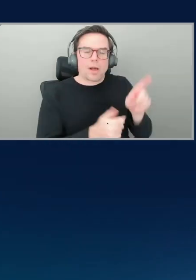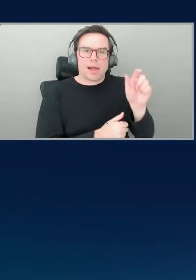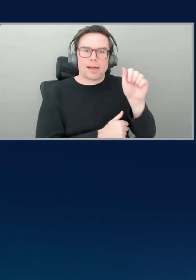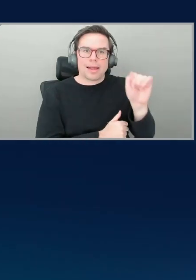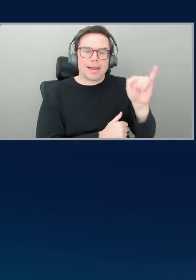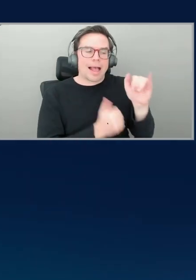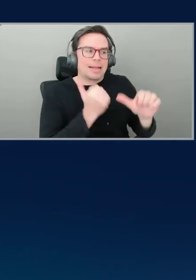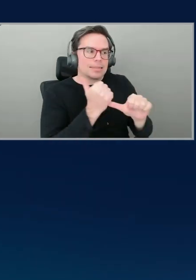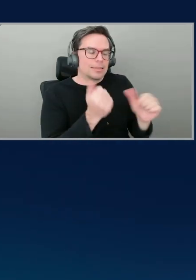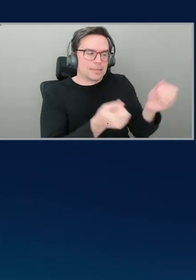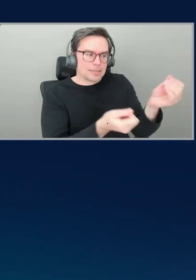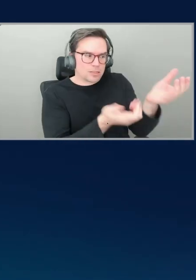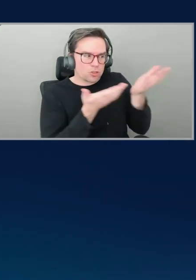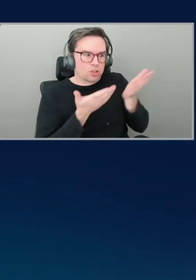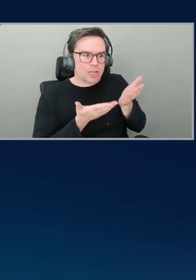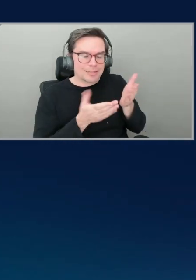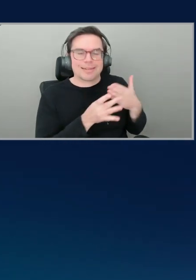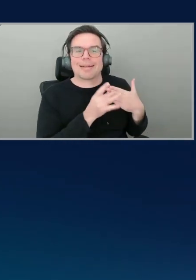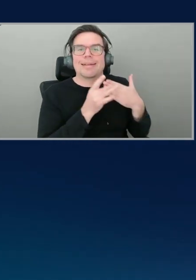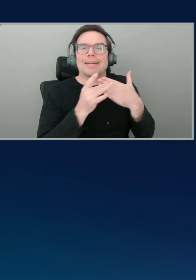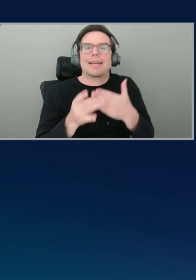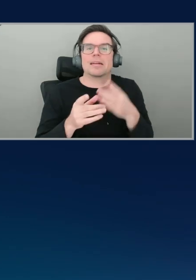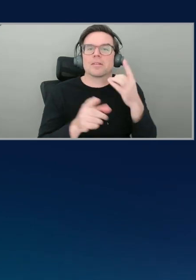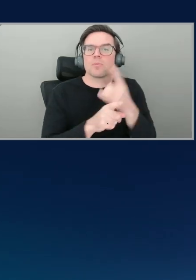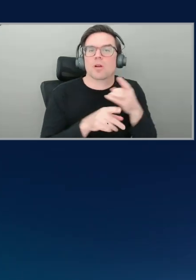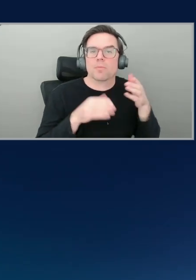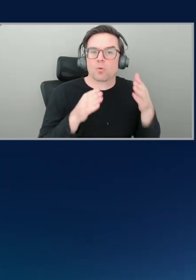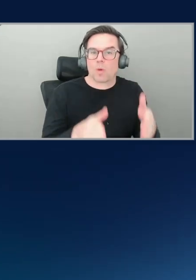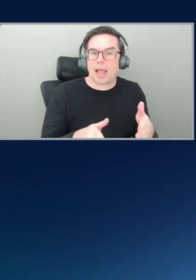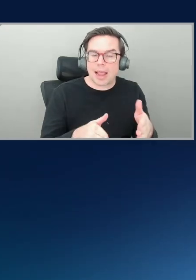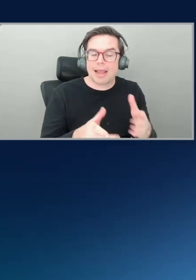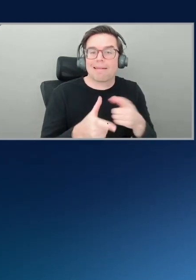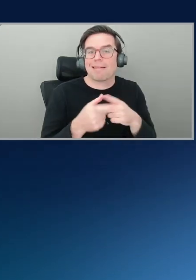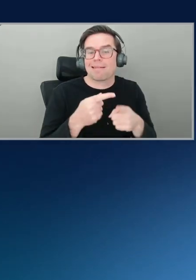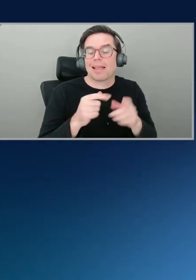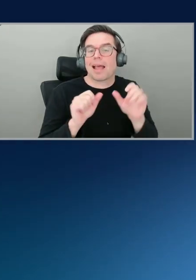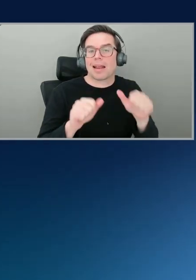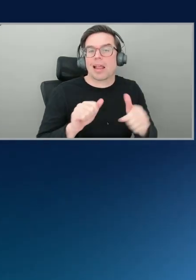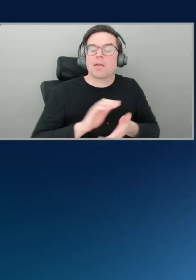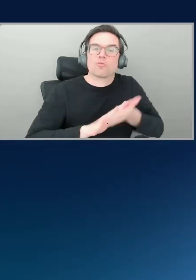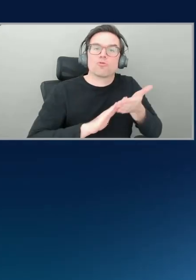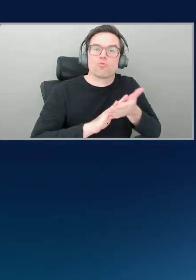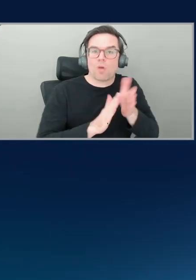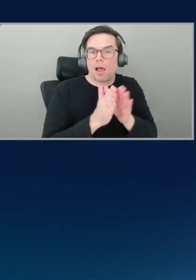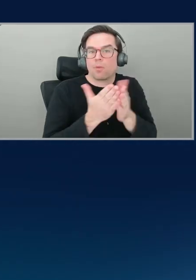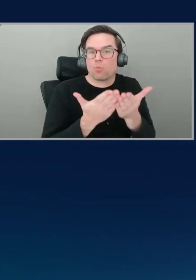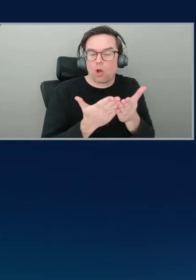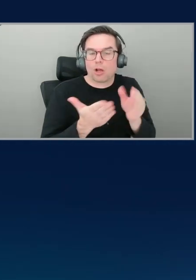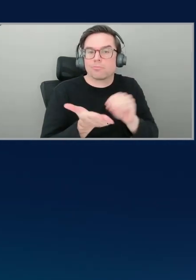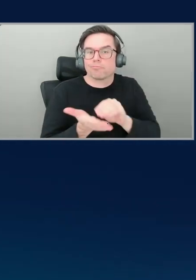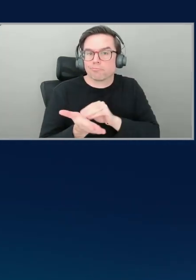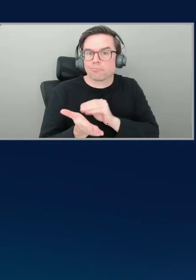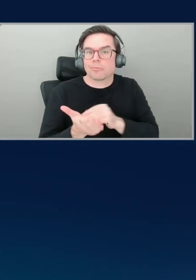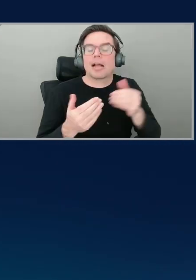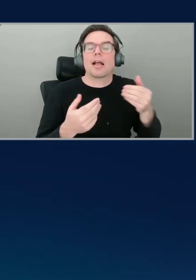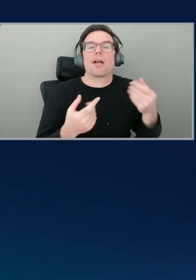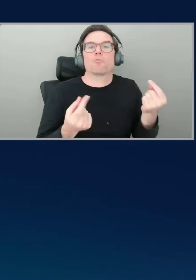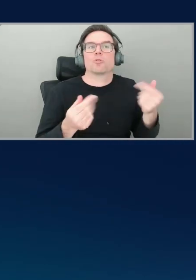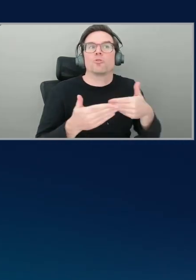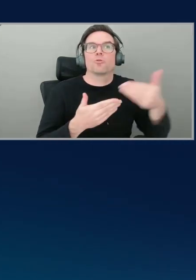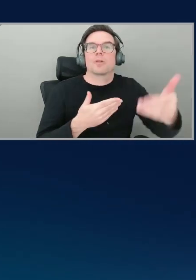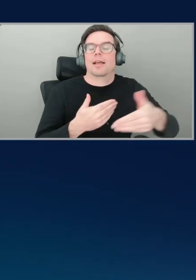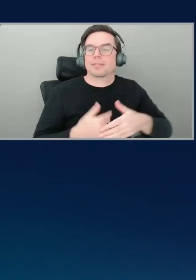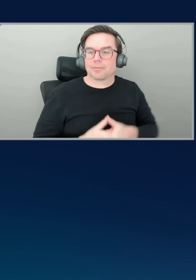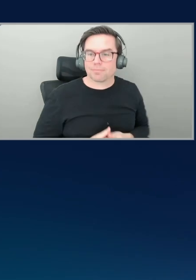direction, as we talked about earlier, and then actually being able to run a runbook and taking next steps from there. We've got about a minute left to harness that